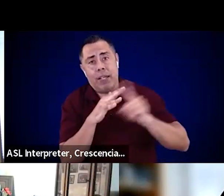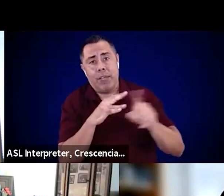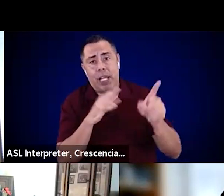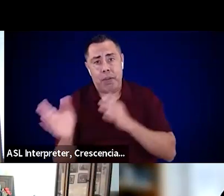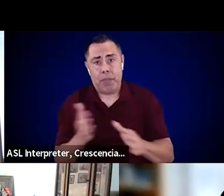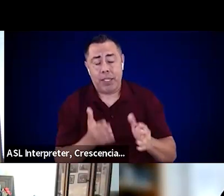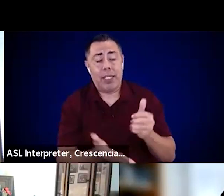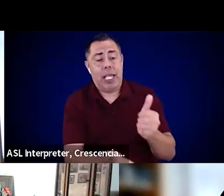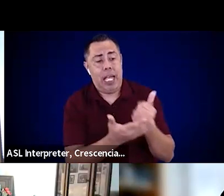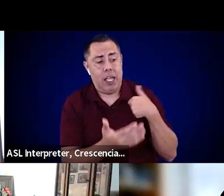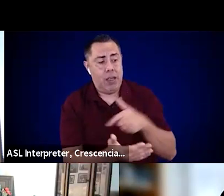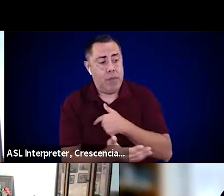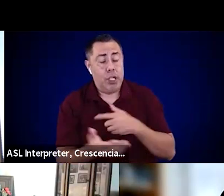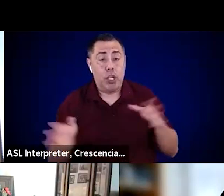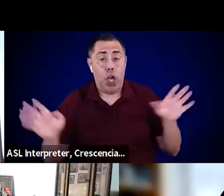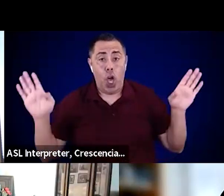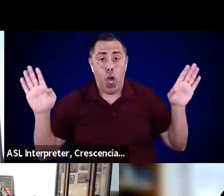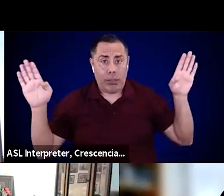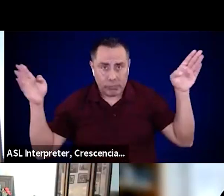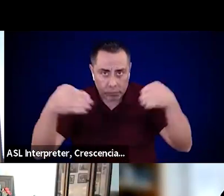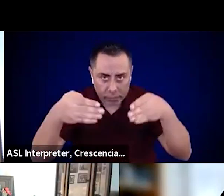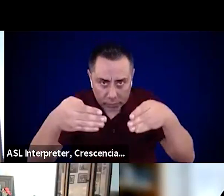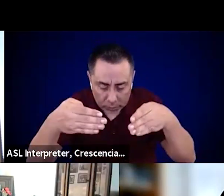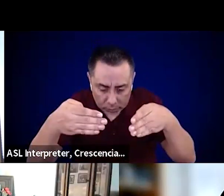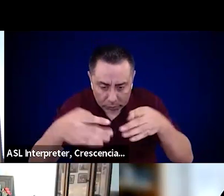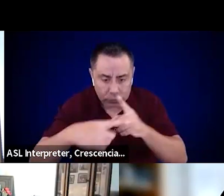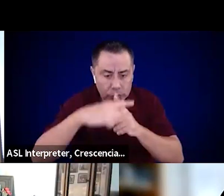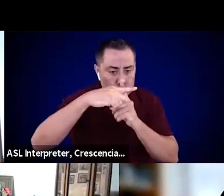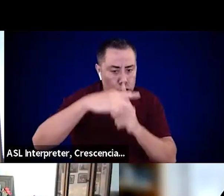on, you know, in this next coming year in cycles.